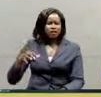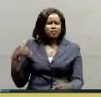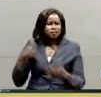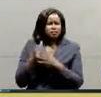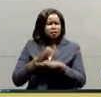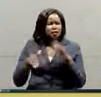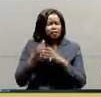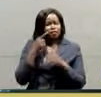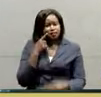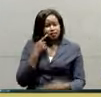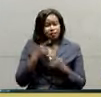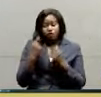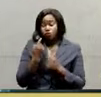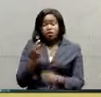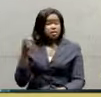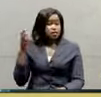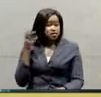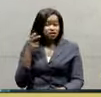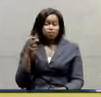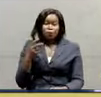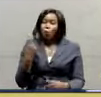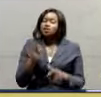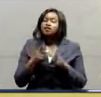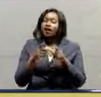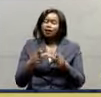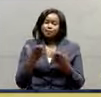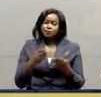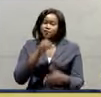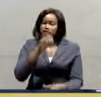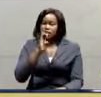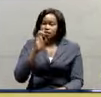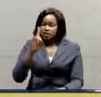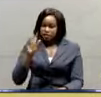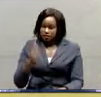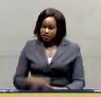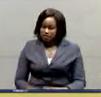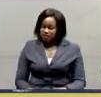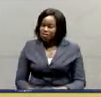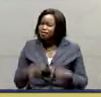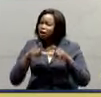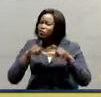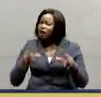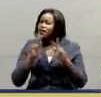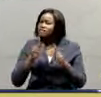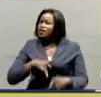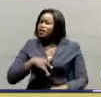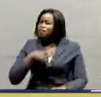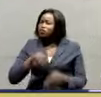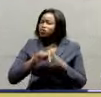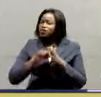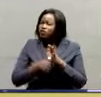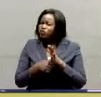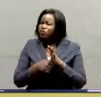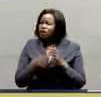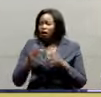at all. They only had these title deeds. Land is a very emotive issue. The only next emotive issue